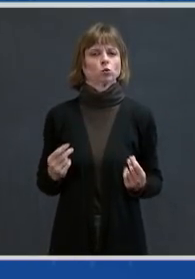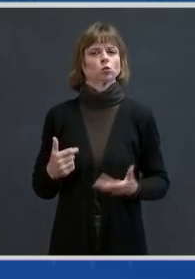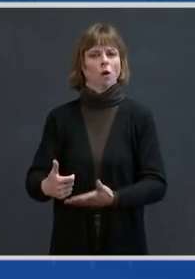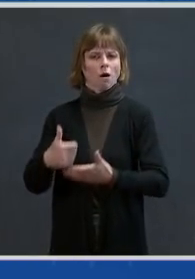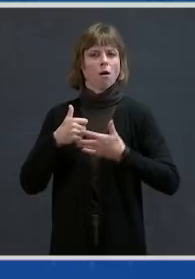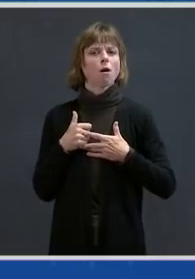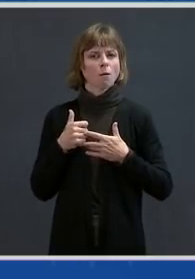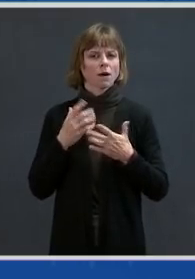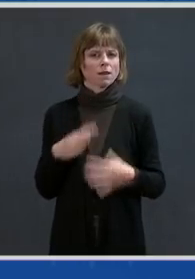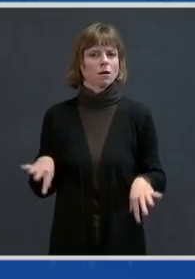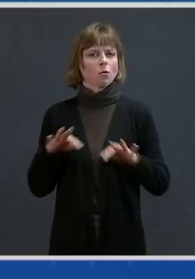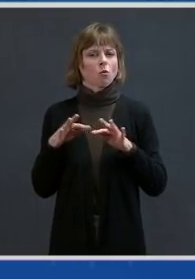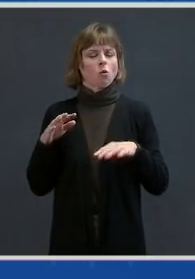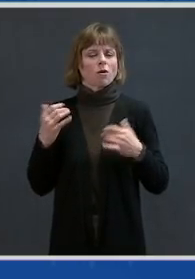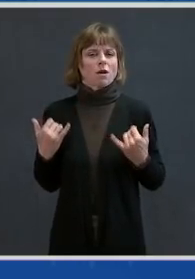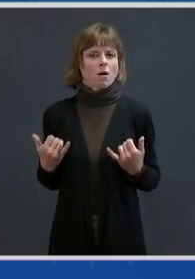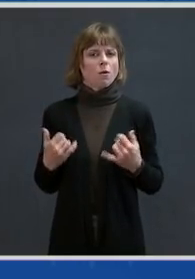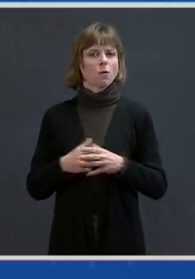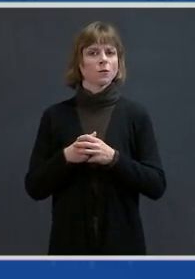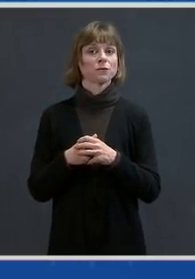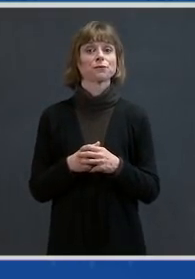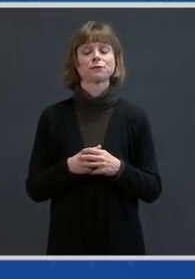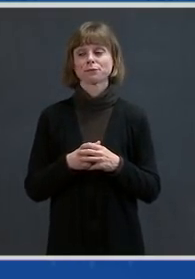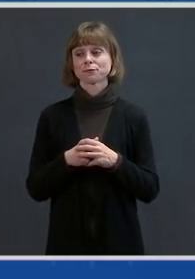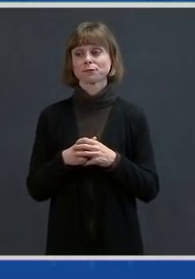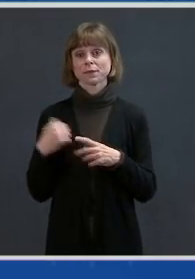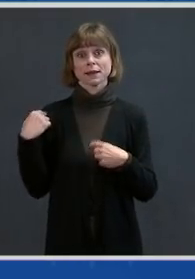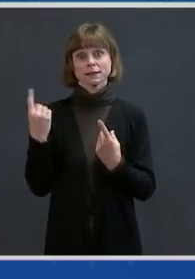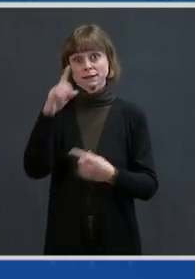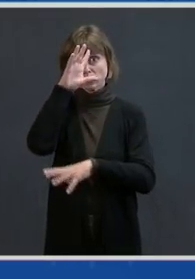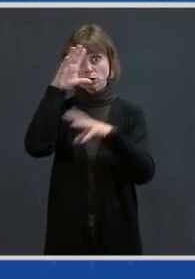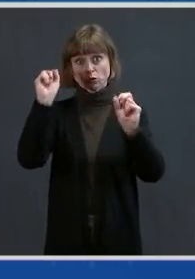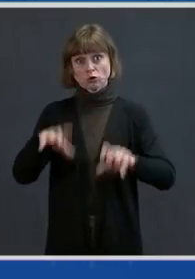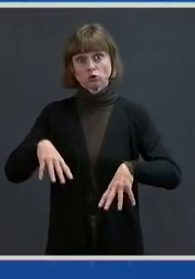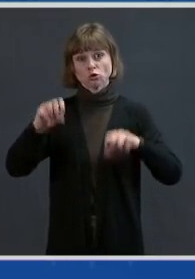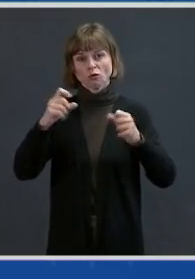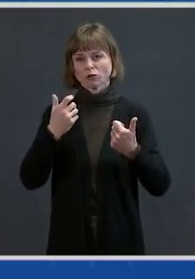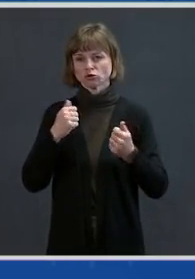President Biden has been pulling the country together to unify against the virus.